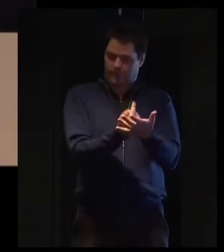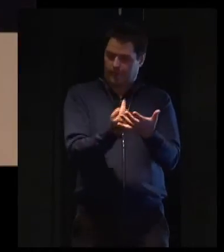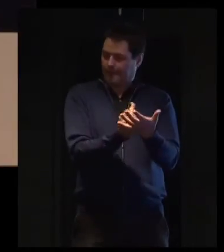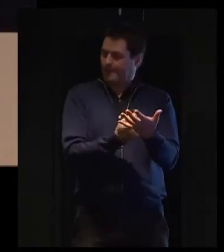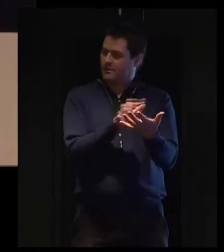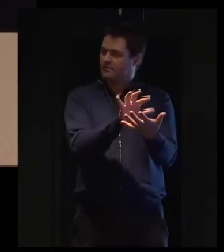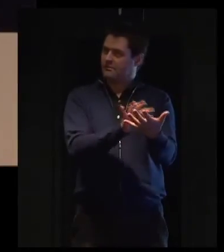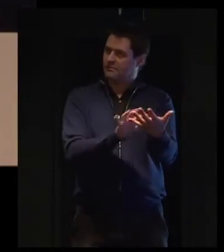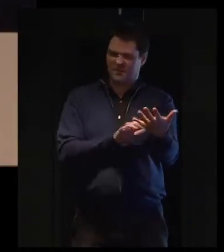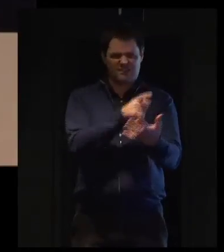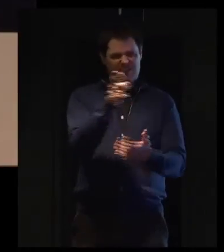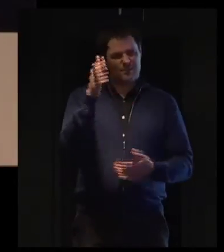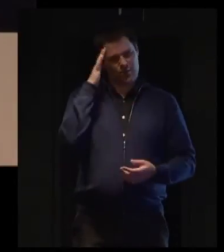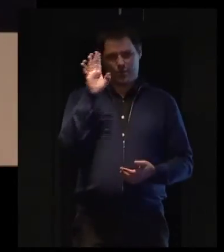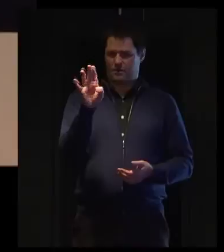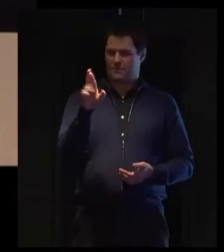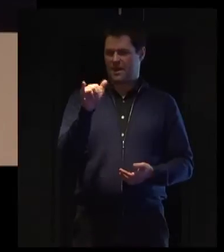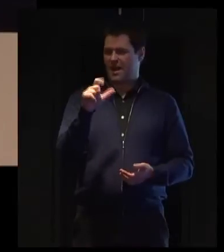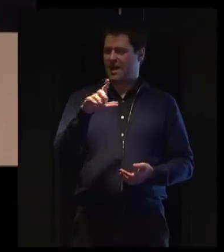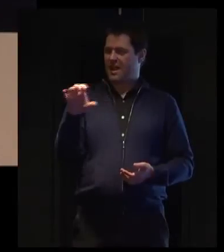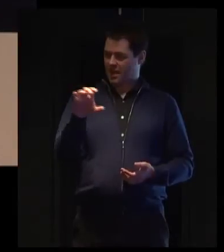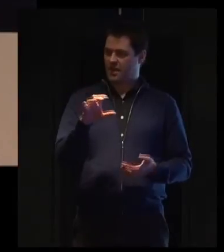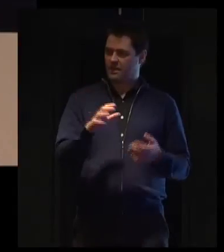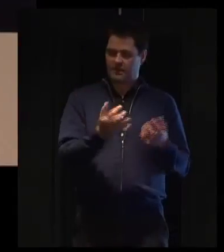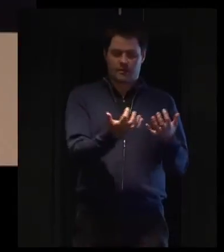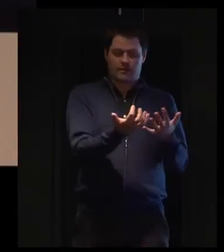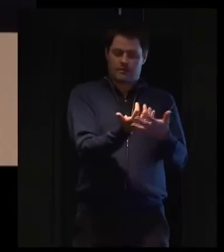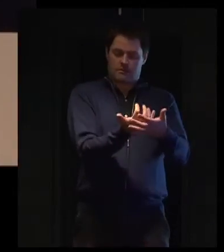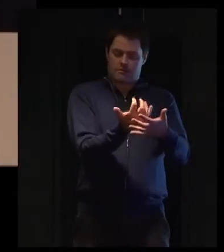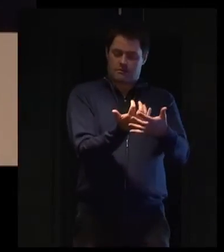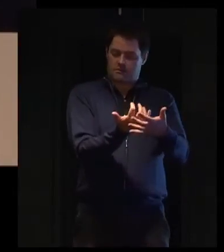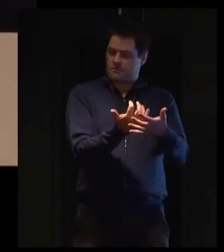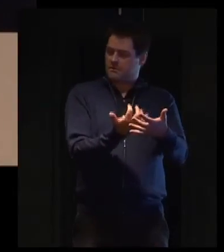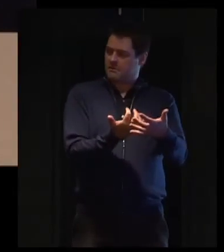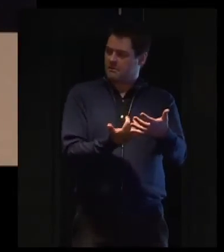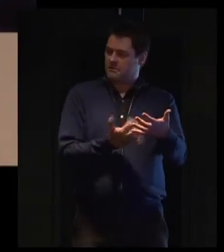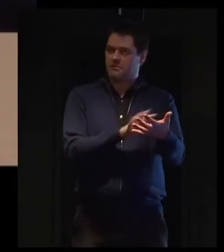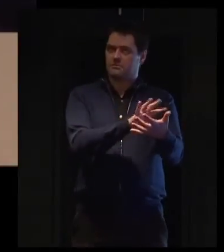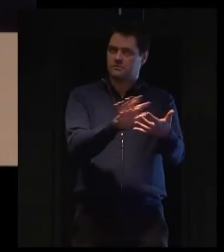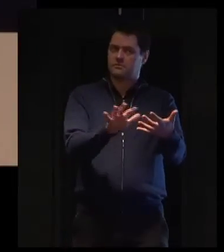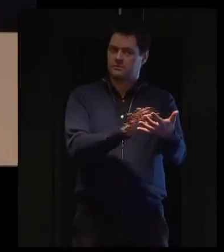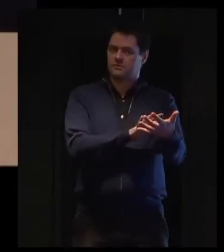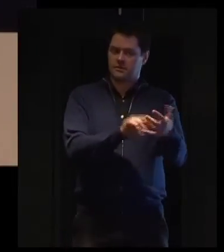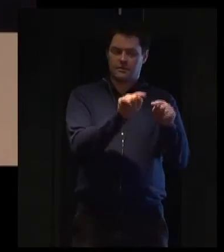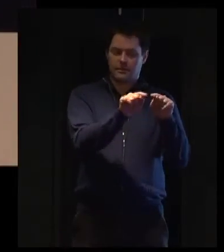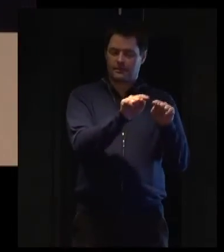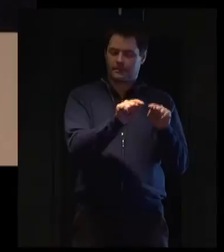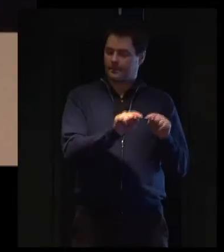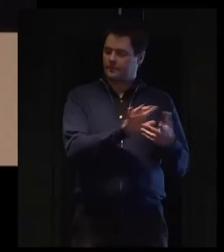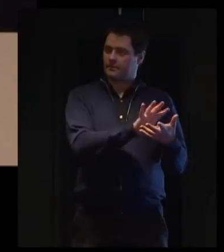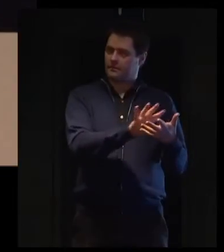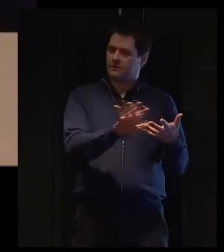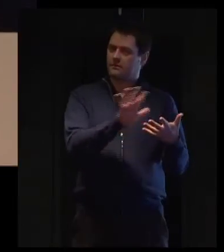you've probably heard of Braille before, but it's a tactile writing language made using a series of raised dots.